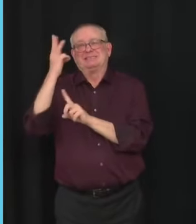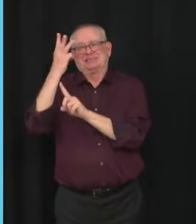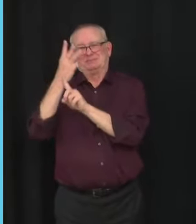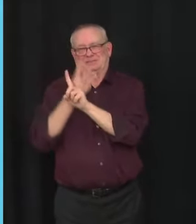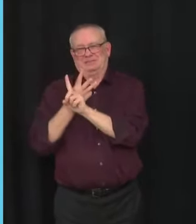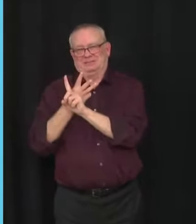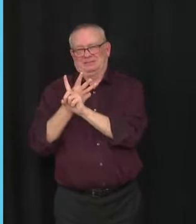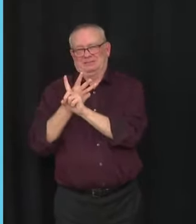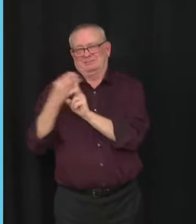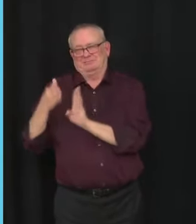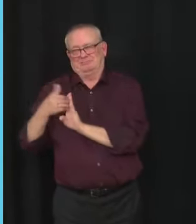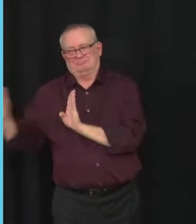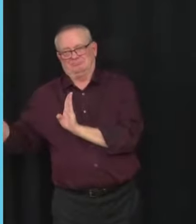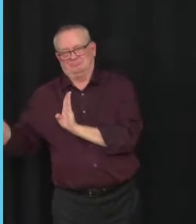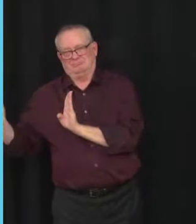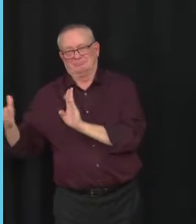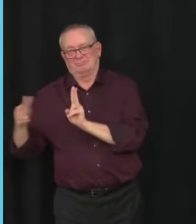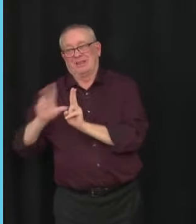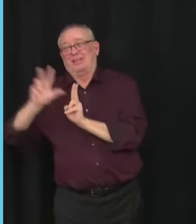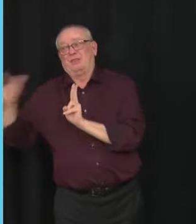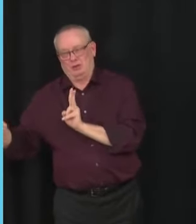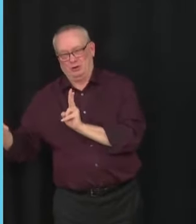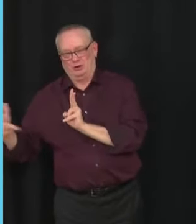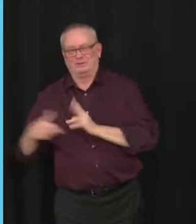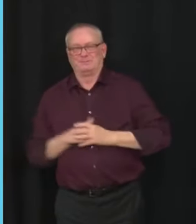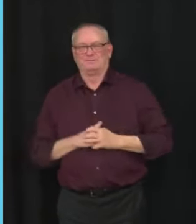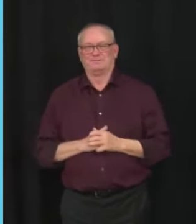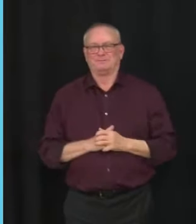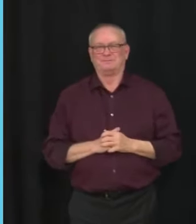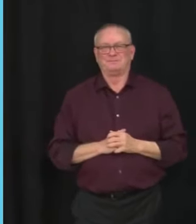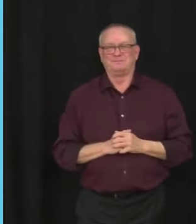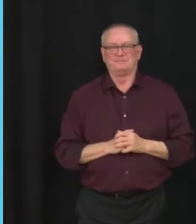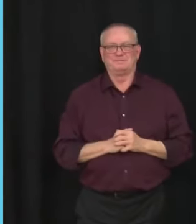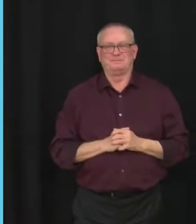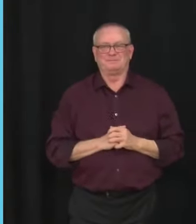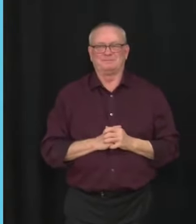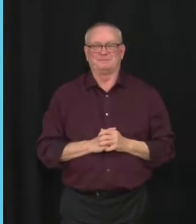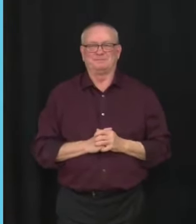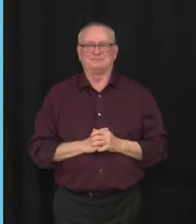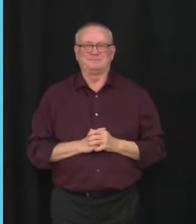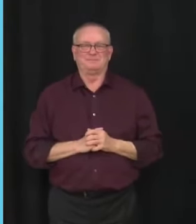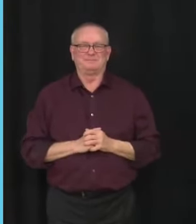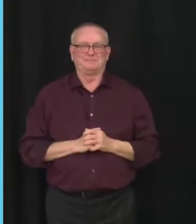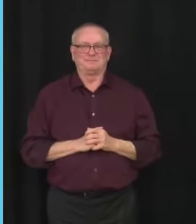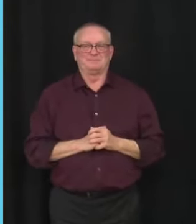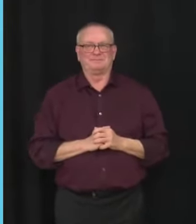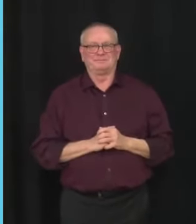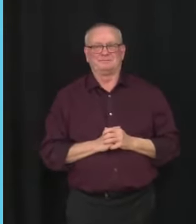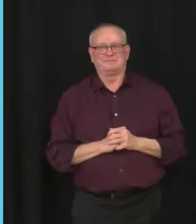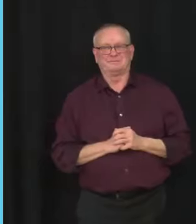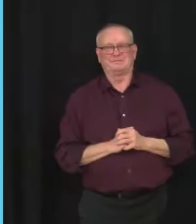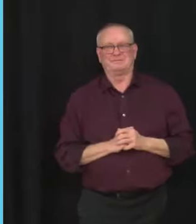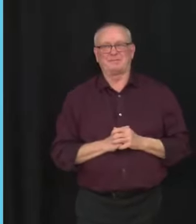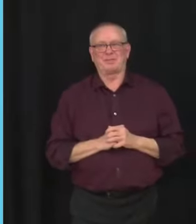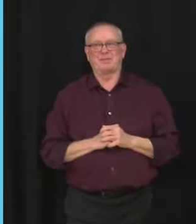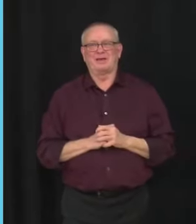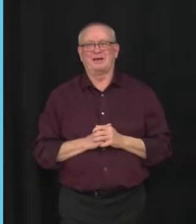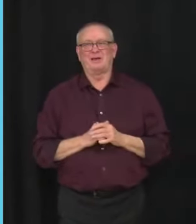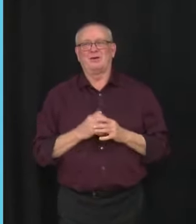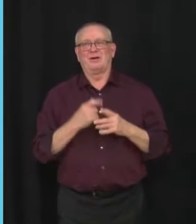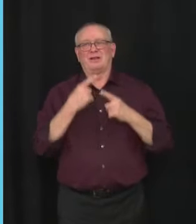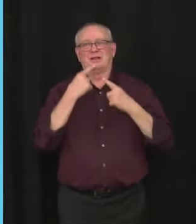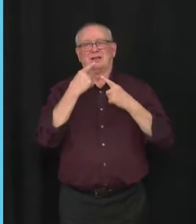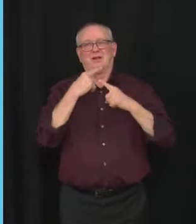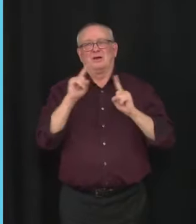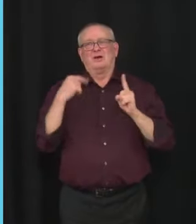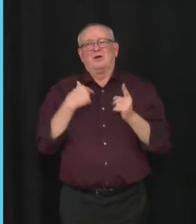the second dose. The other information I want to share before getting to today's numbers is a recommendation we have received